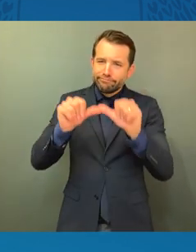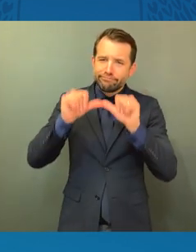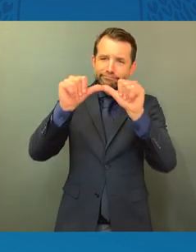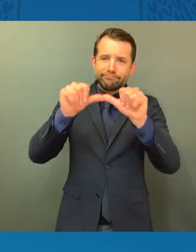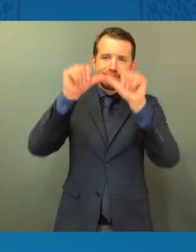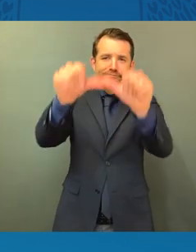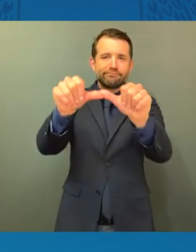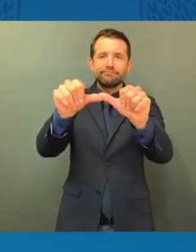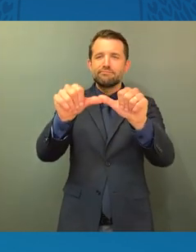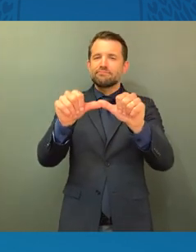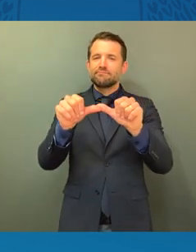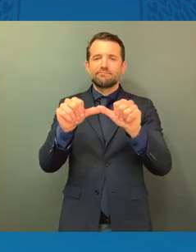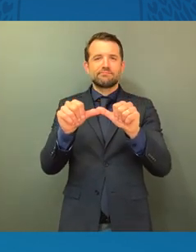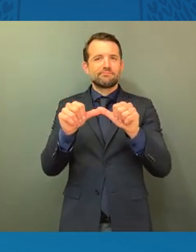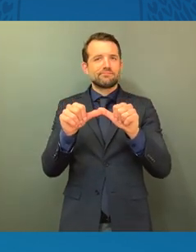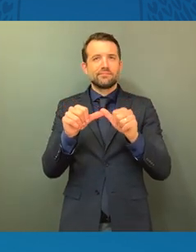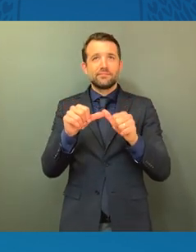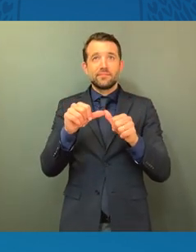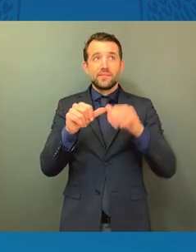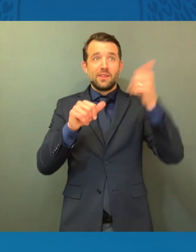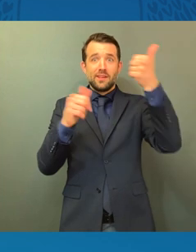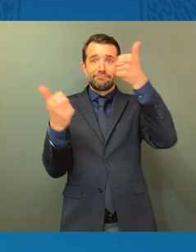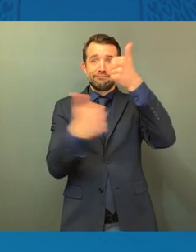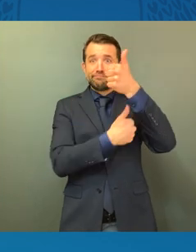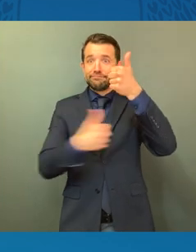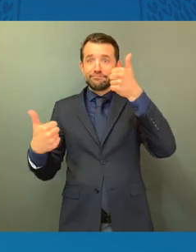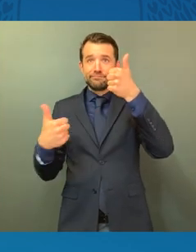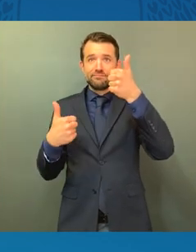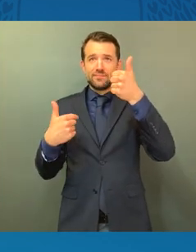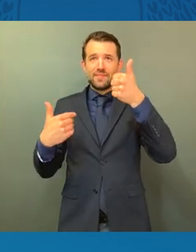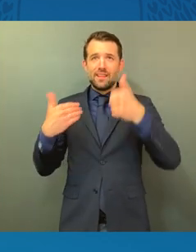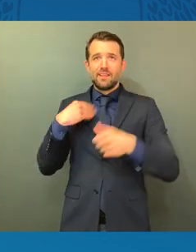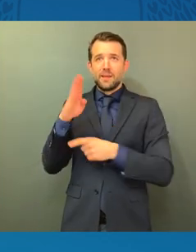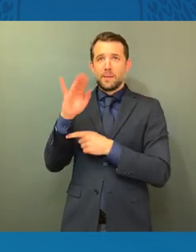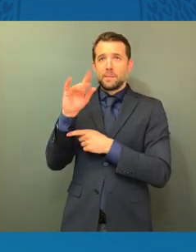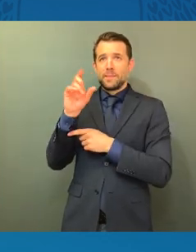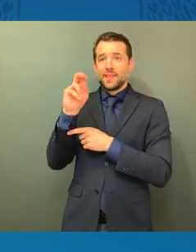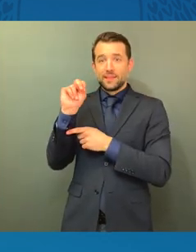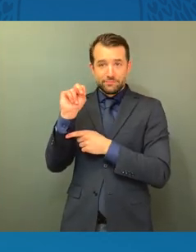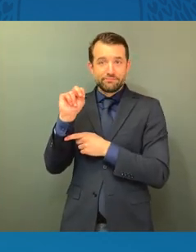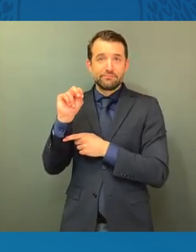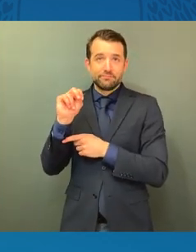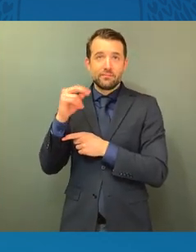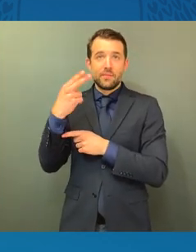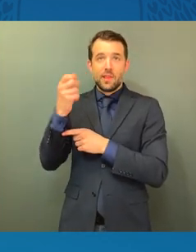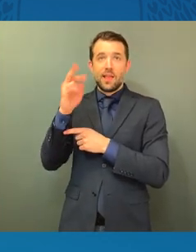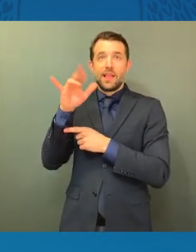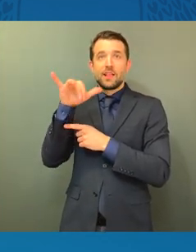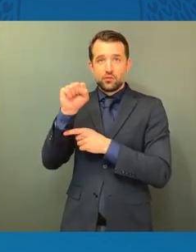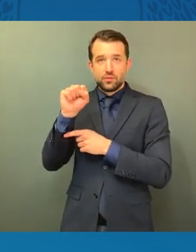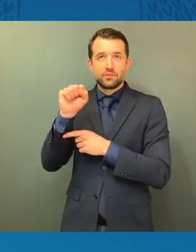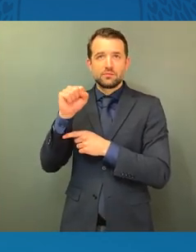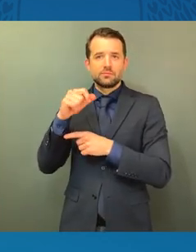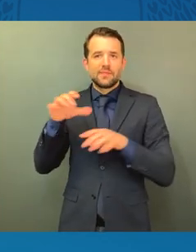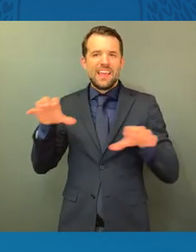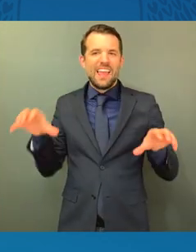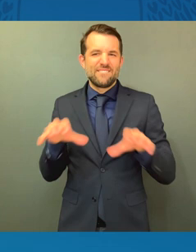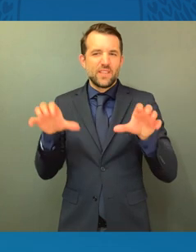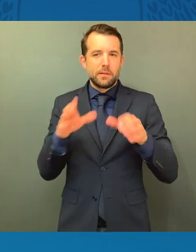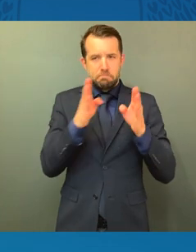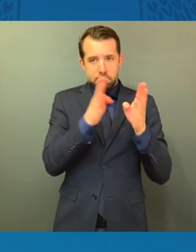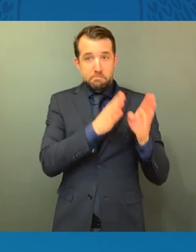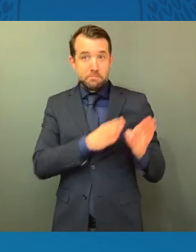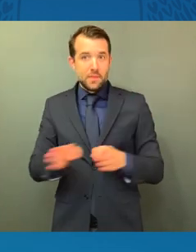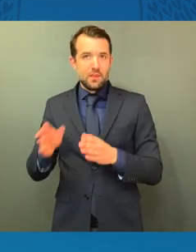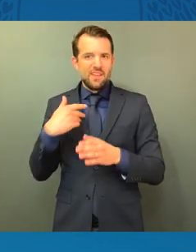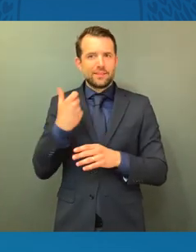the Biden-Harris Action Plan for Building Better School Infrastructure. This plan contains a number of initiatives that will